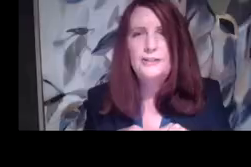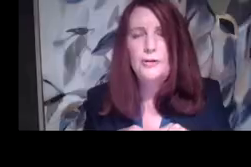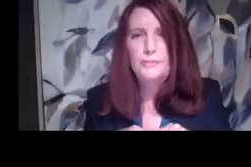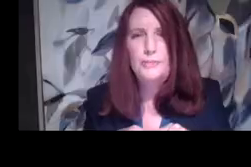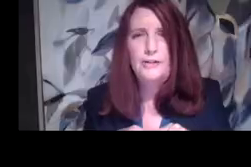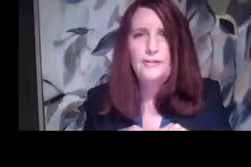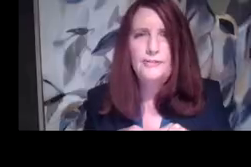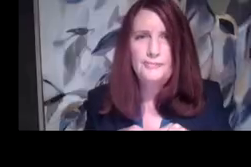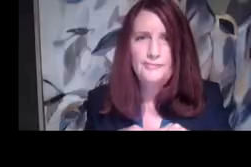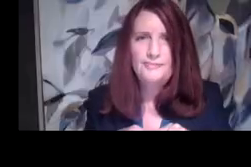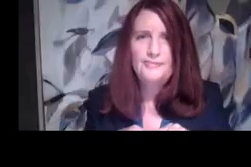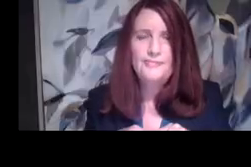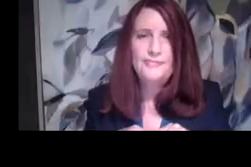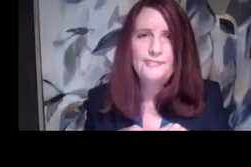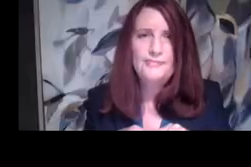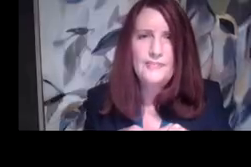Natalie's always prepared.